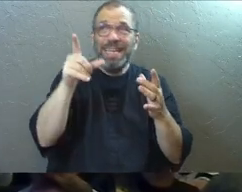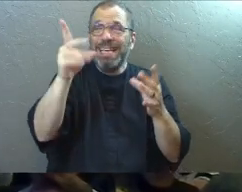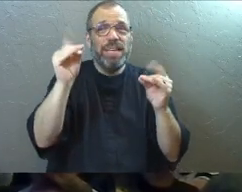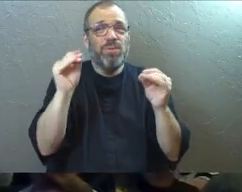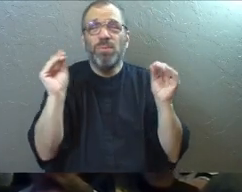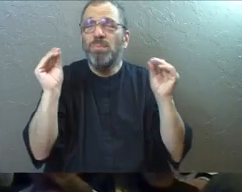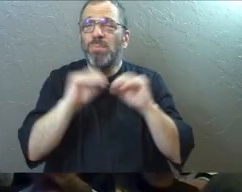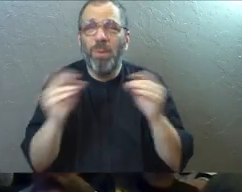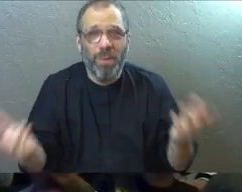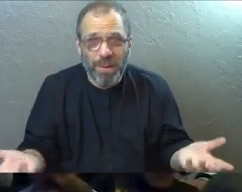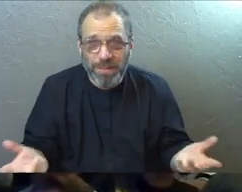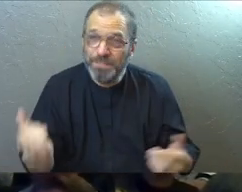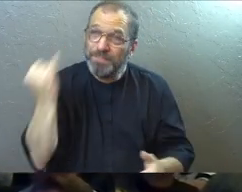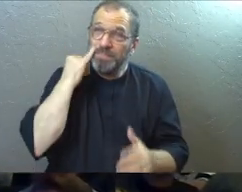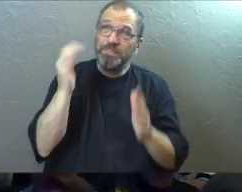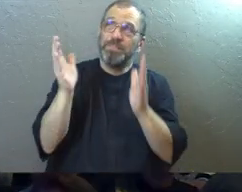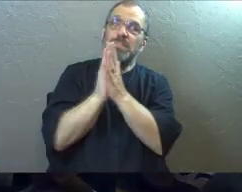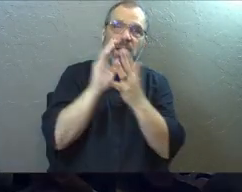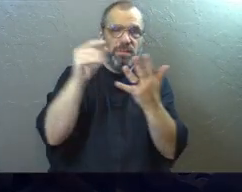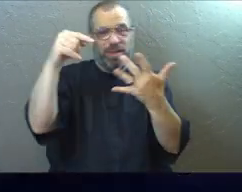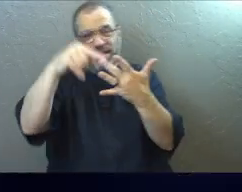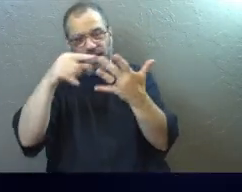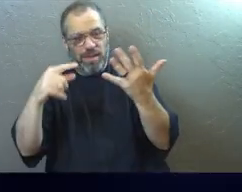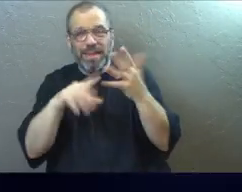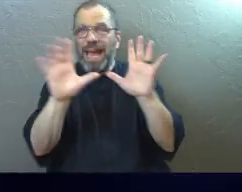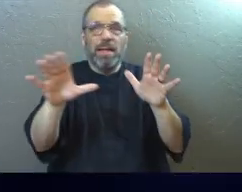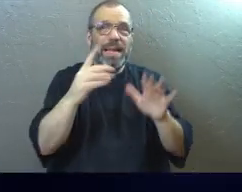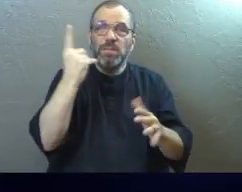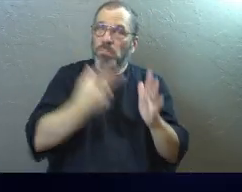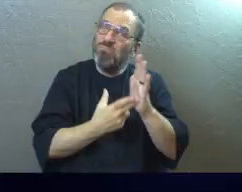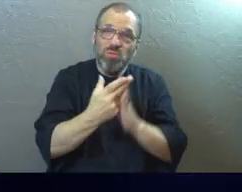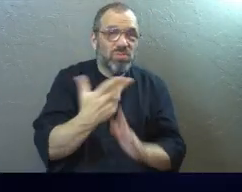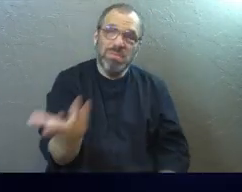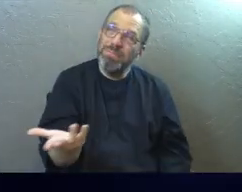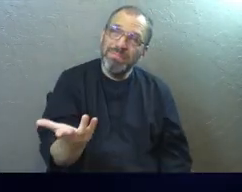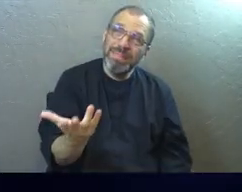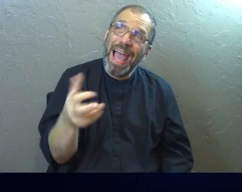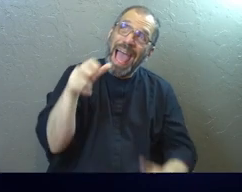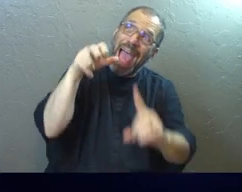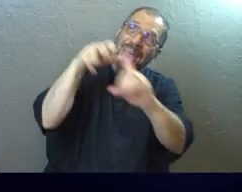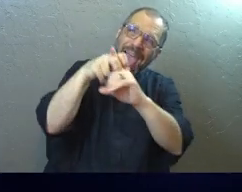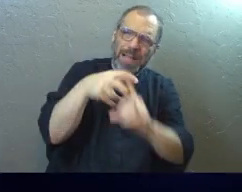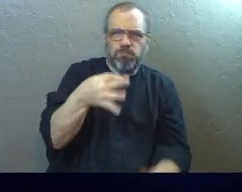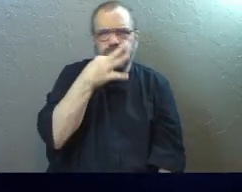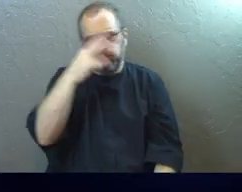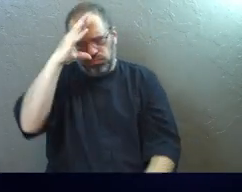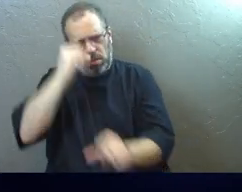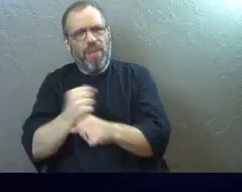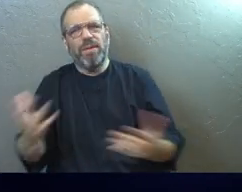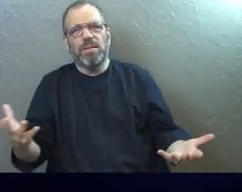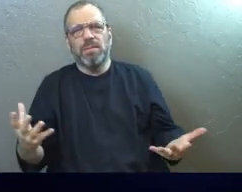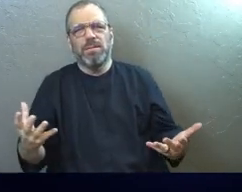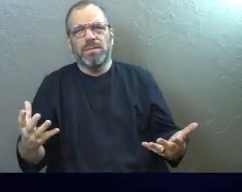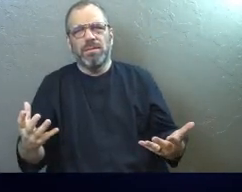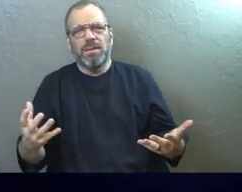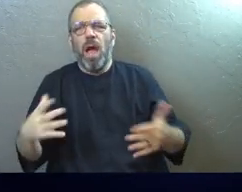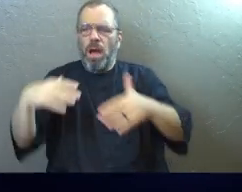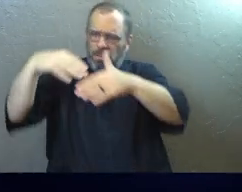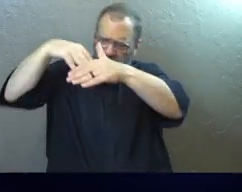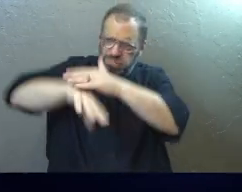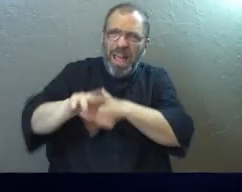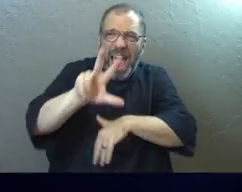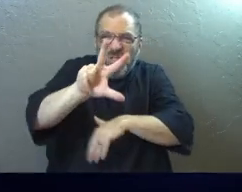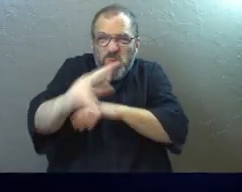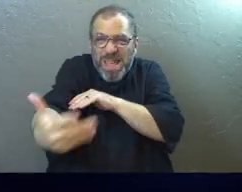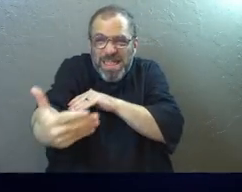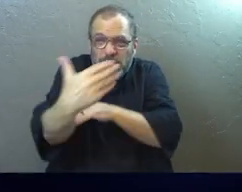more. And if you can ask this, he can do infinitely more. It's always true. So ask. Be bold. Be confident. Walk in at